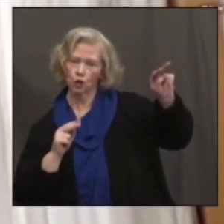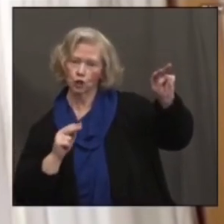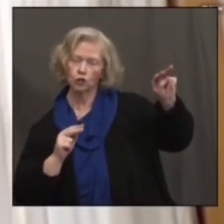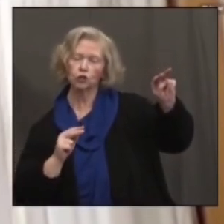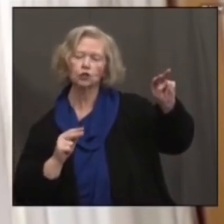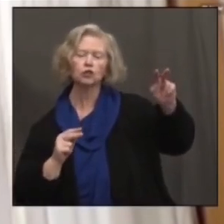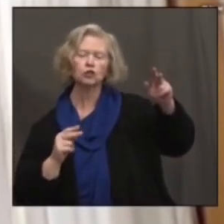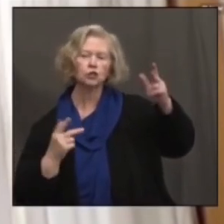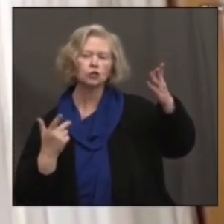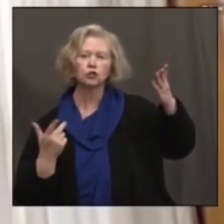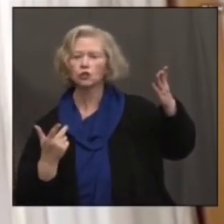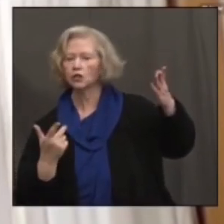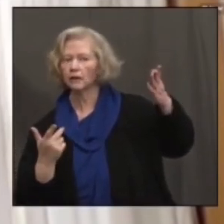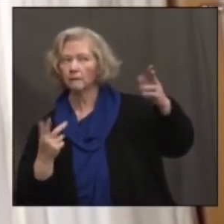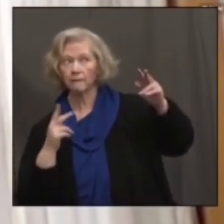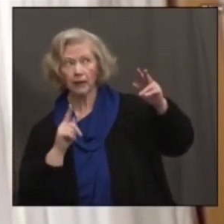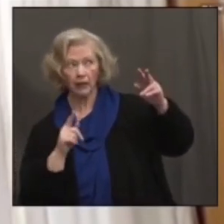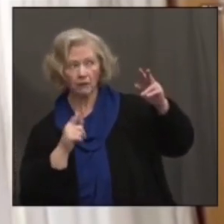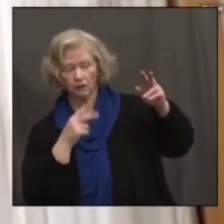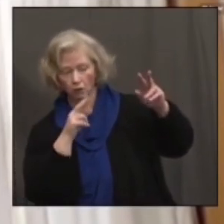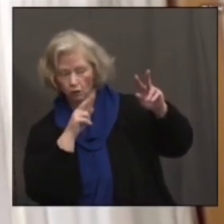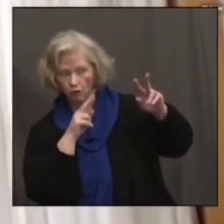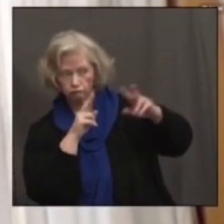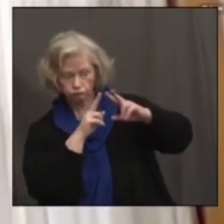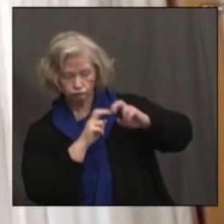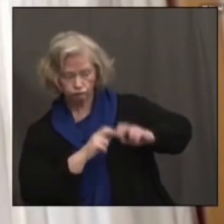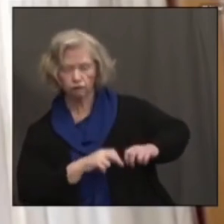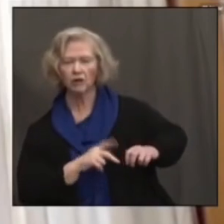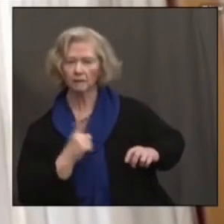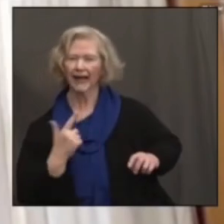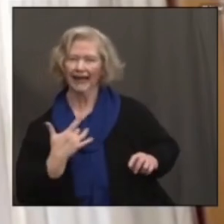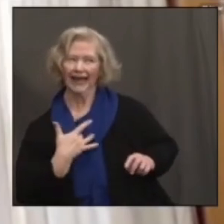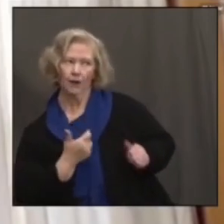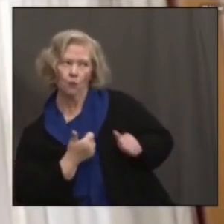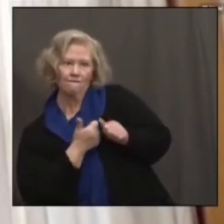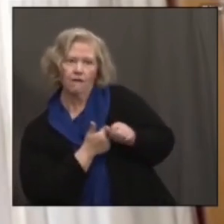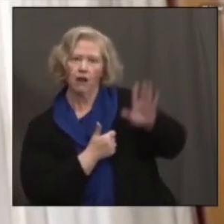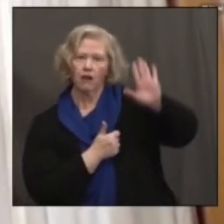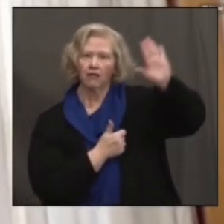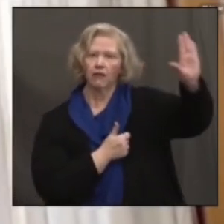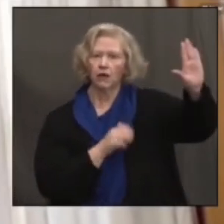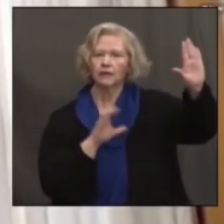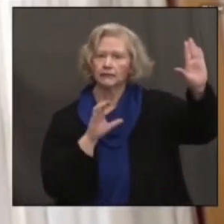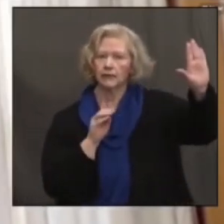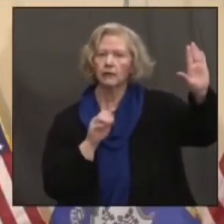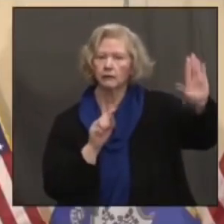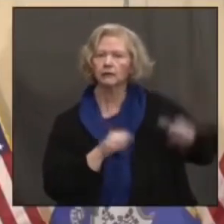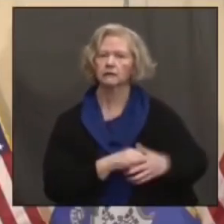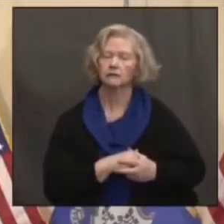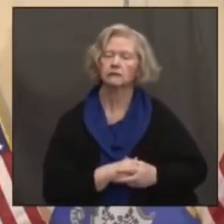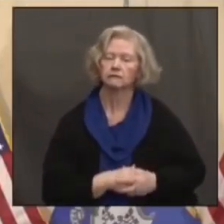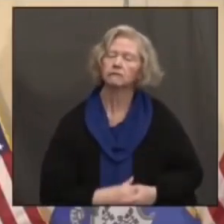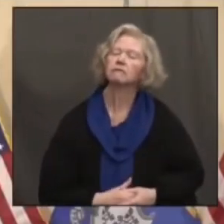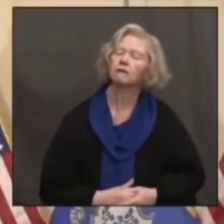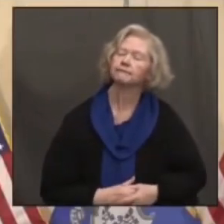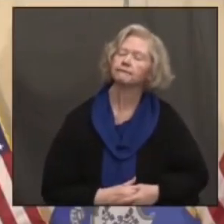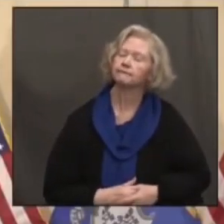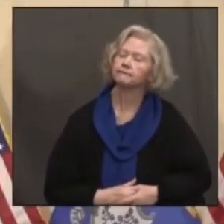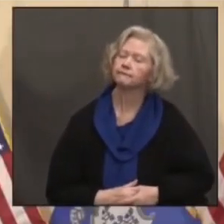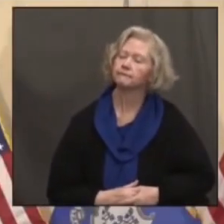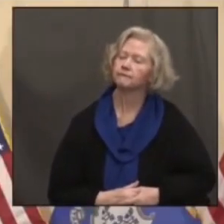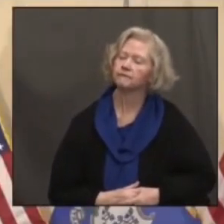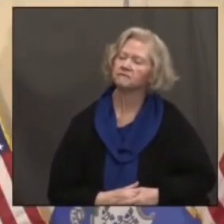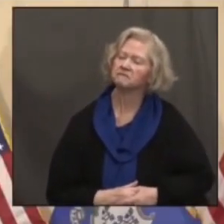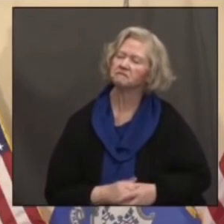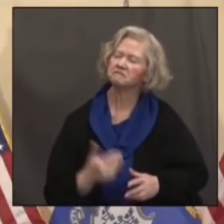additional updates as they cascade them down. But the CMS guidelines are what we all follow. Okay. And I